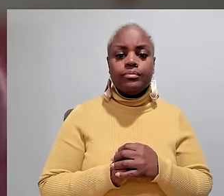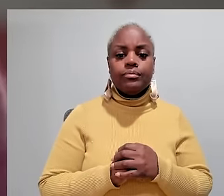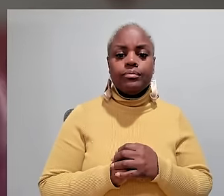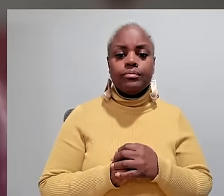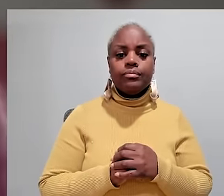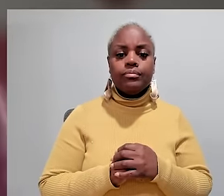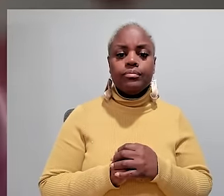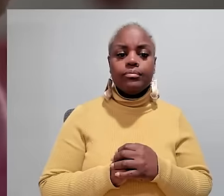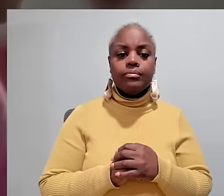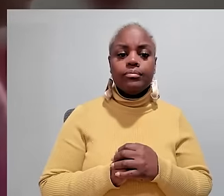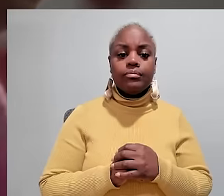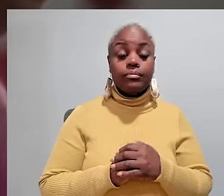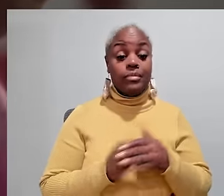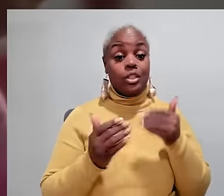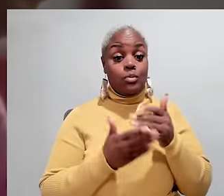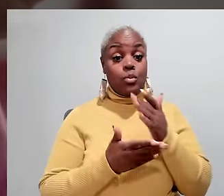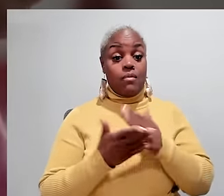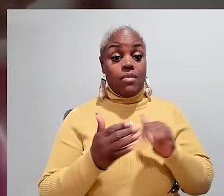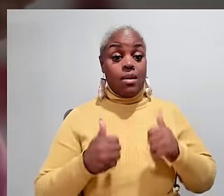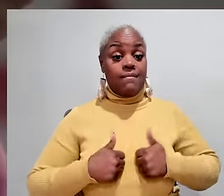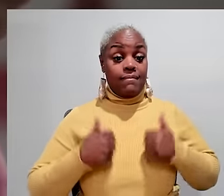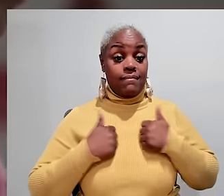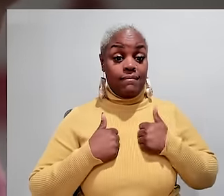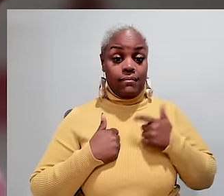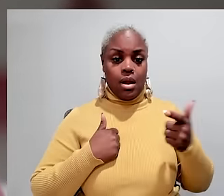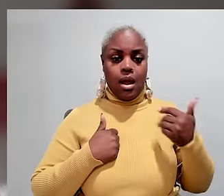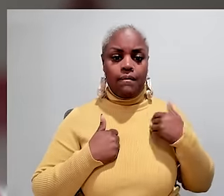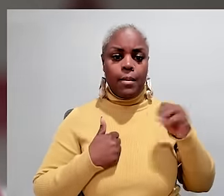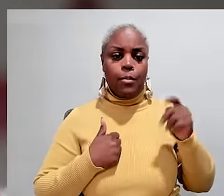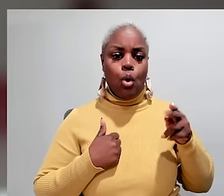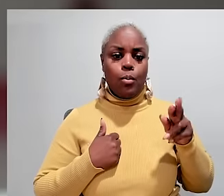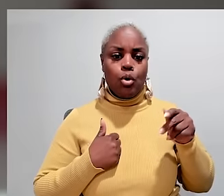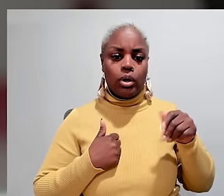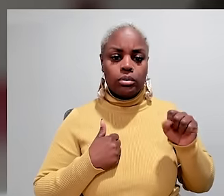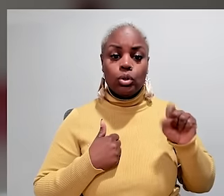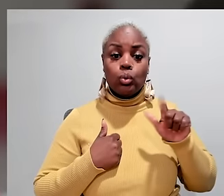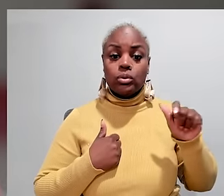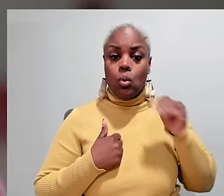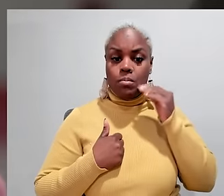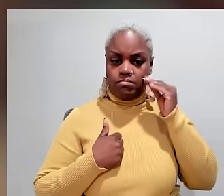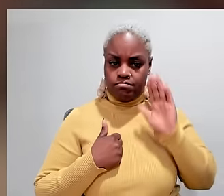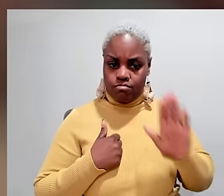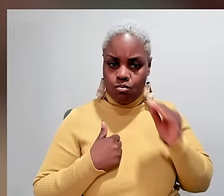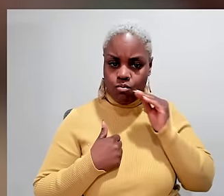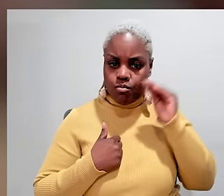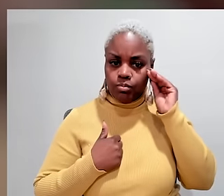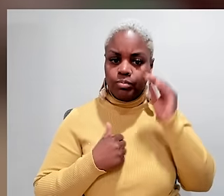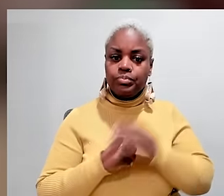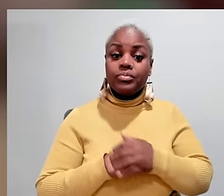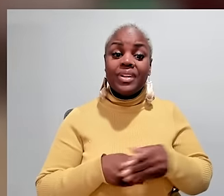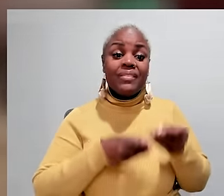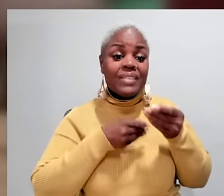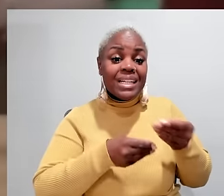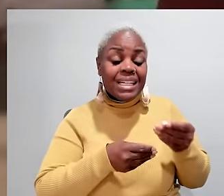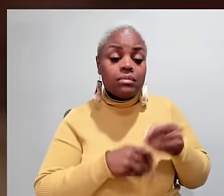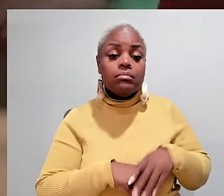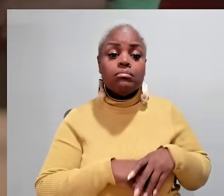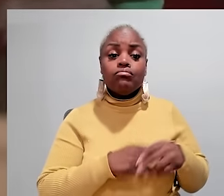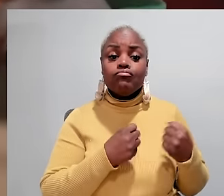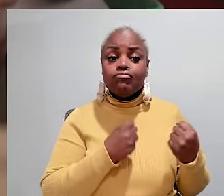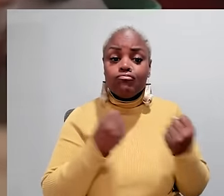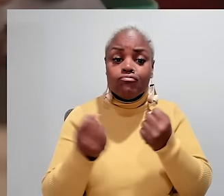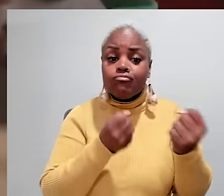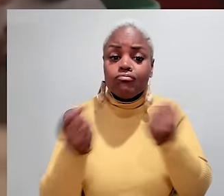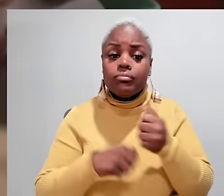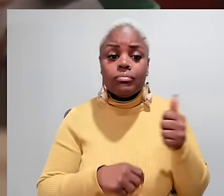yeah Tyler depends on Luciana who goes by the nickname China for nearly every part of life in his